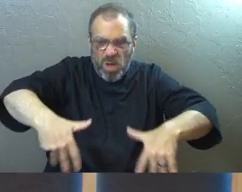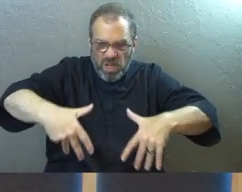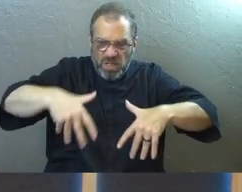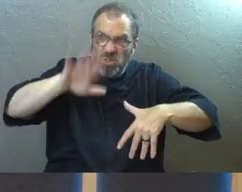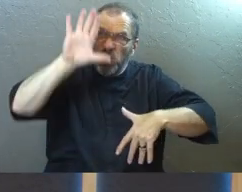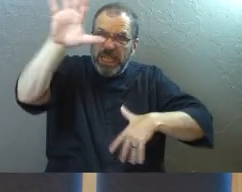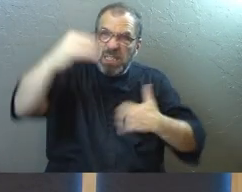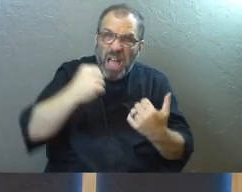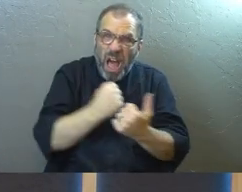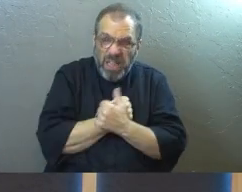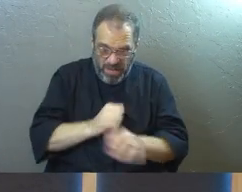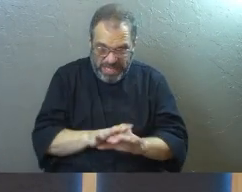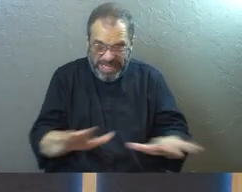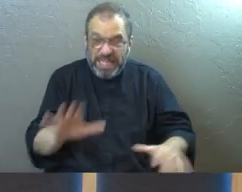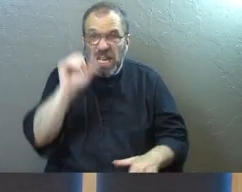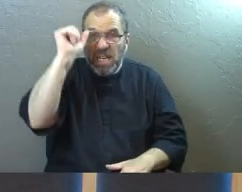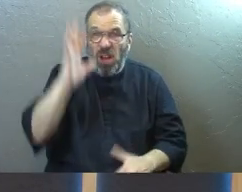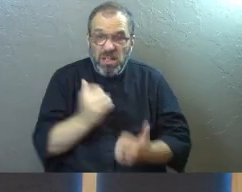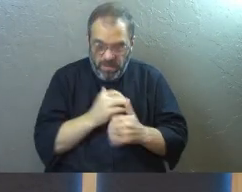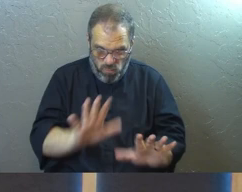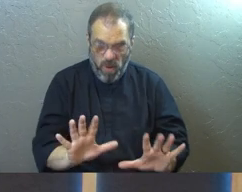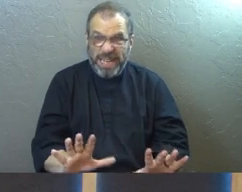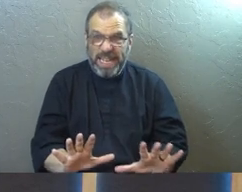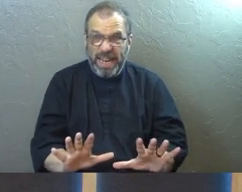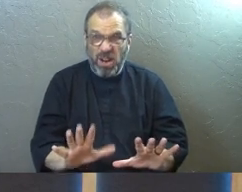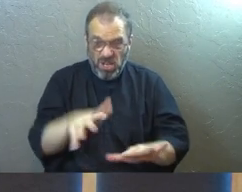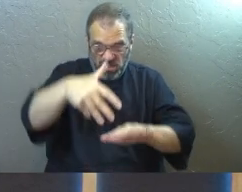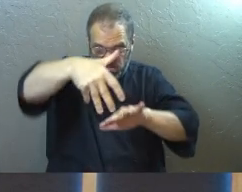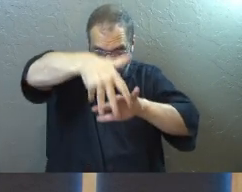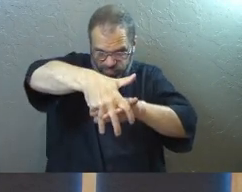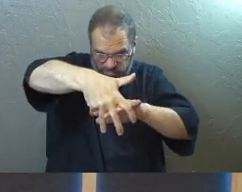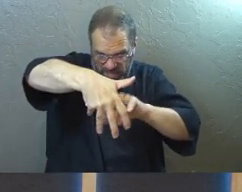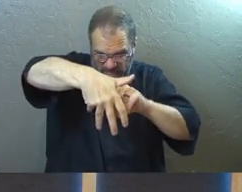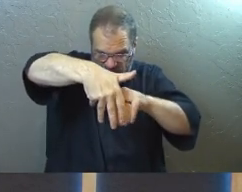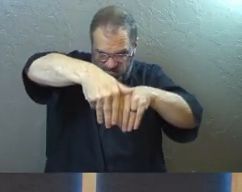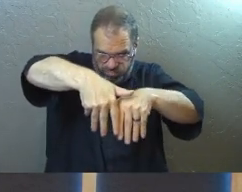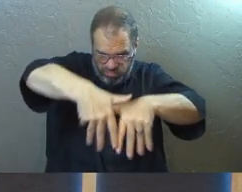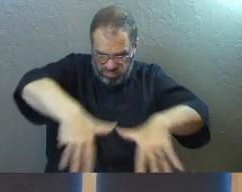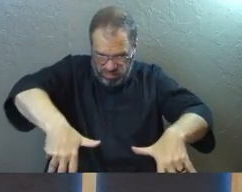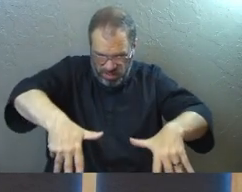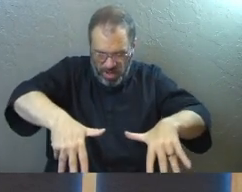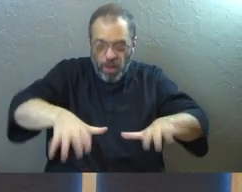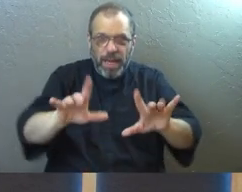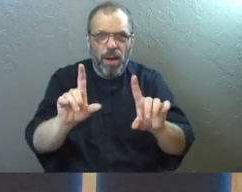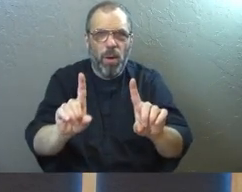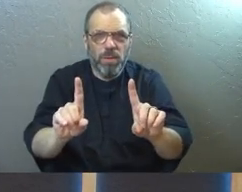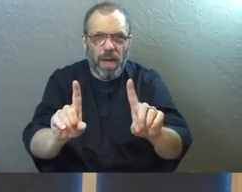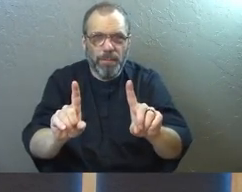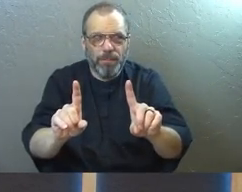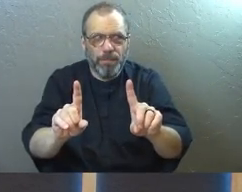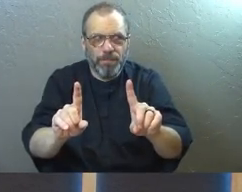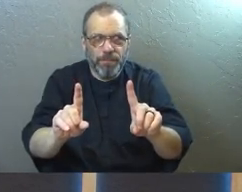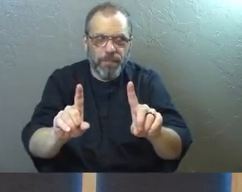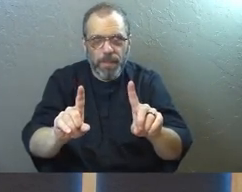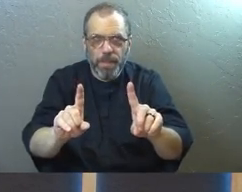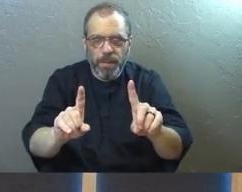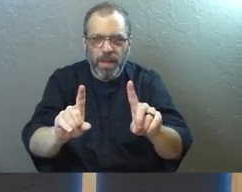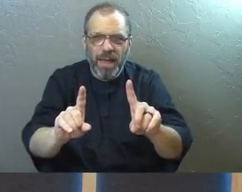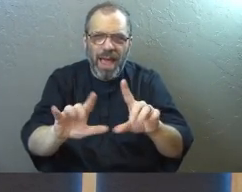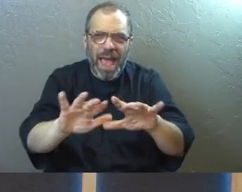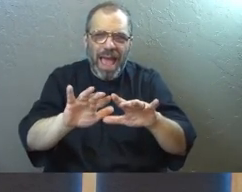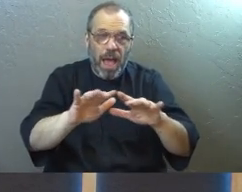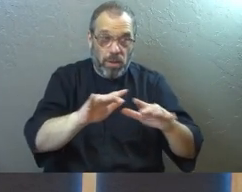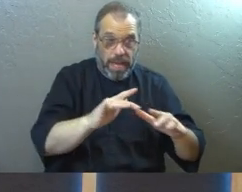God's love and that that would be keeping you strong. So again, let's pause for just a moment and let's think about, let's recognize how have you been